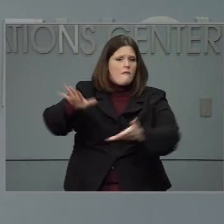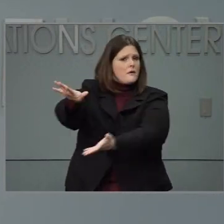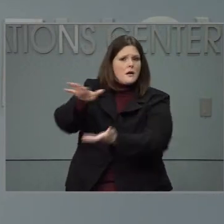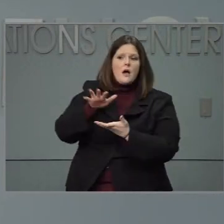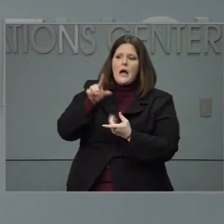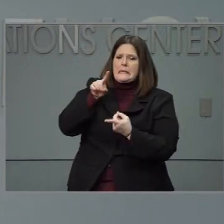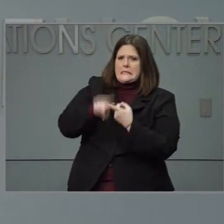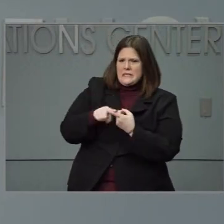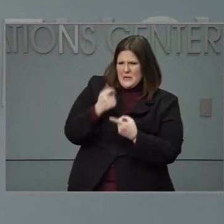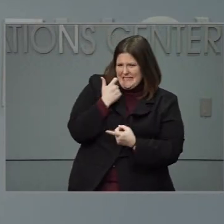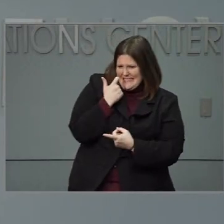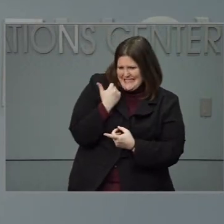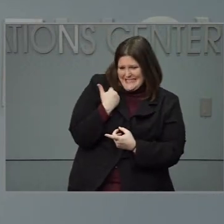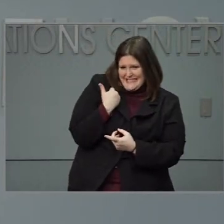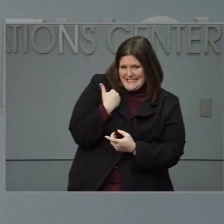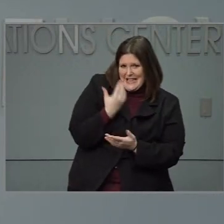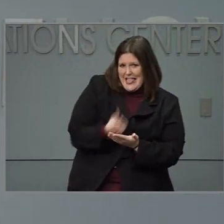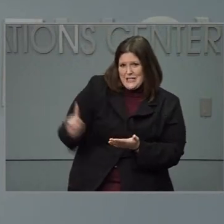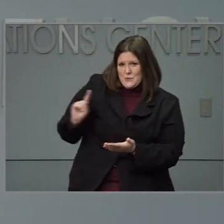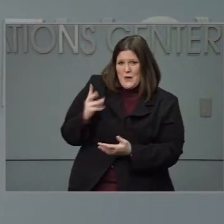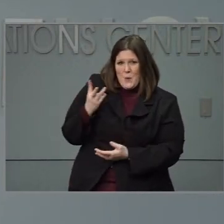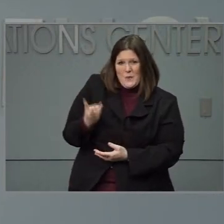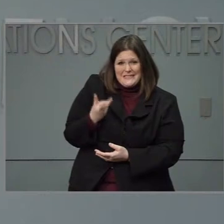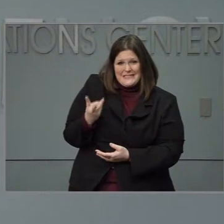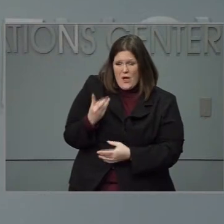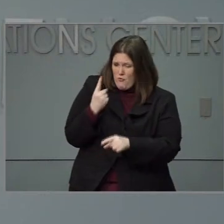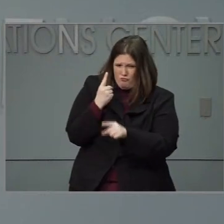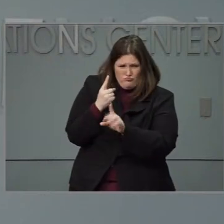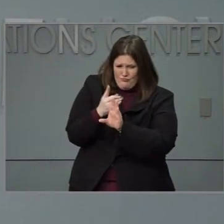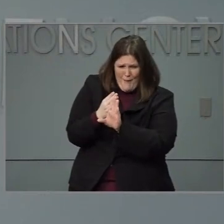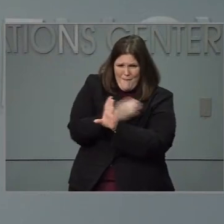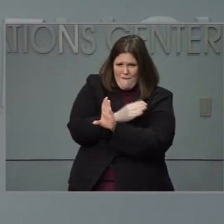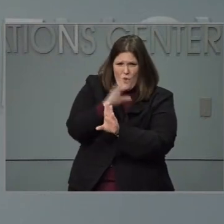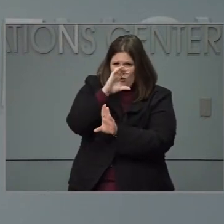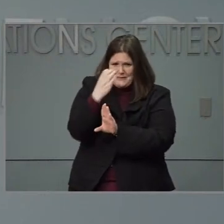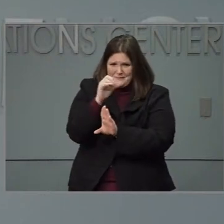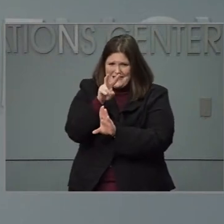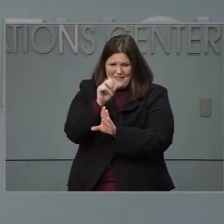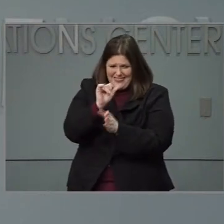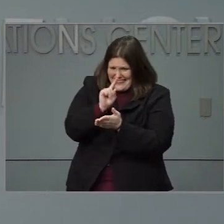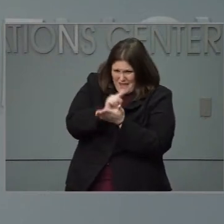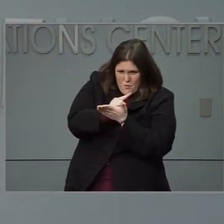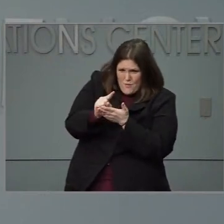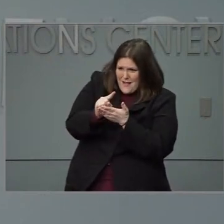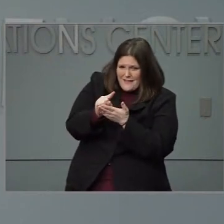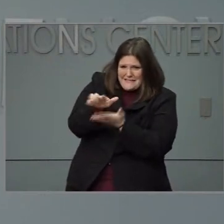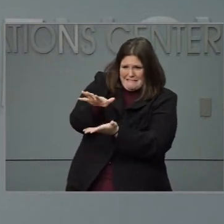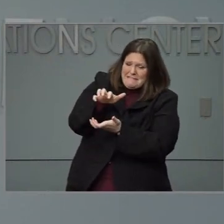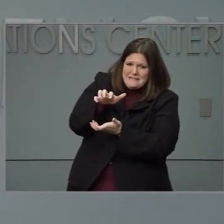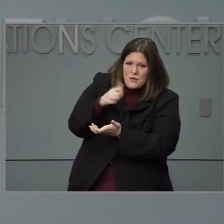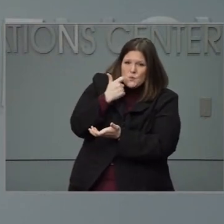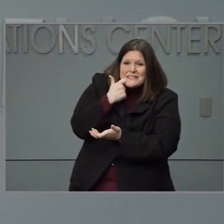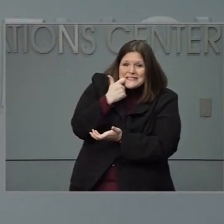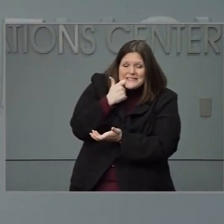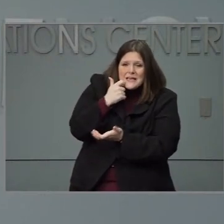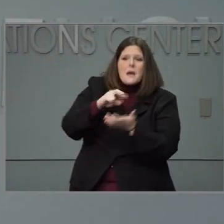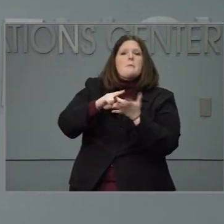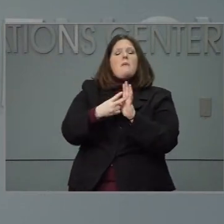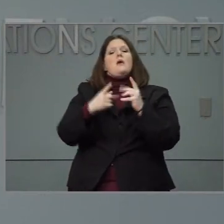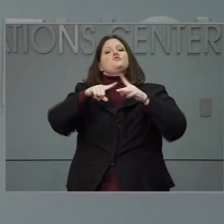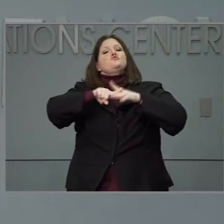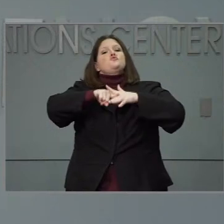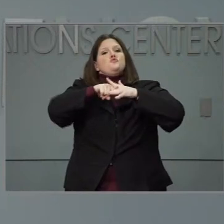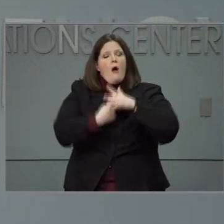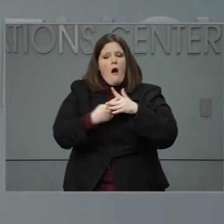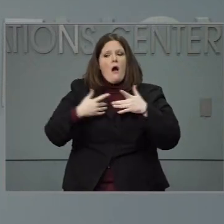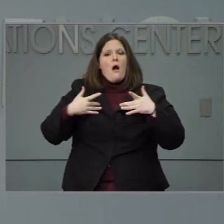of delivery until last Wednesday, the day before Christmas Eve. So we know that we are ramping up over the course of this week and we